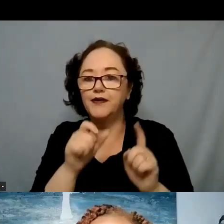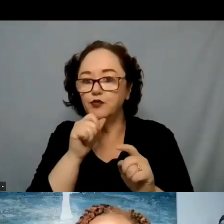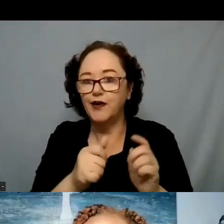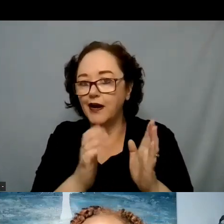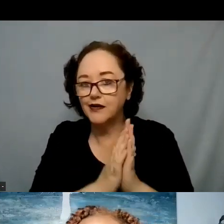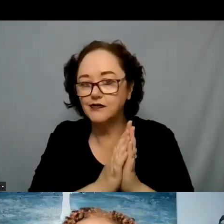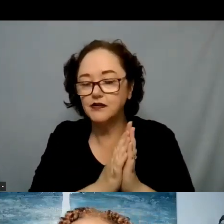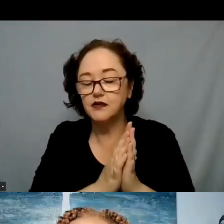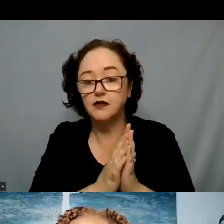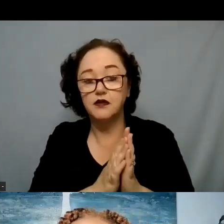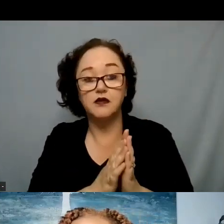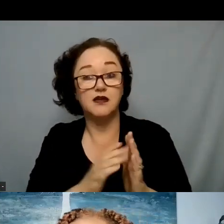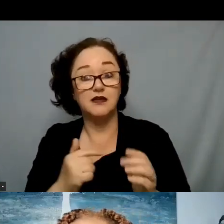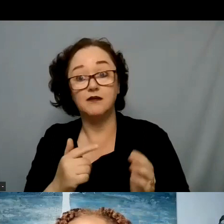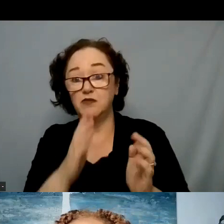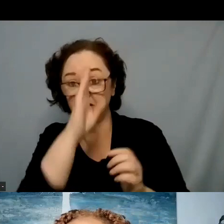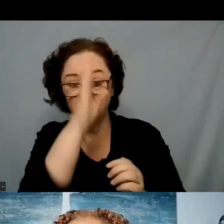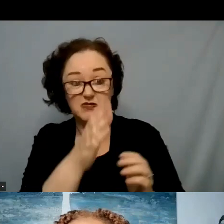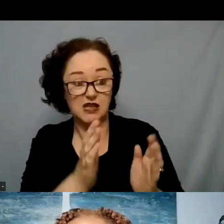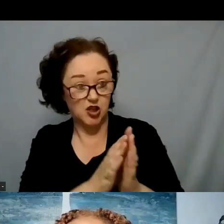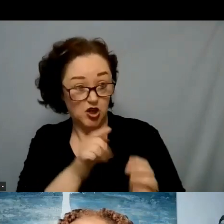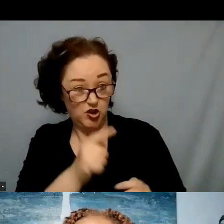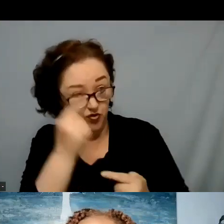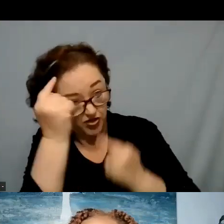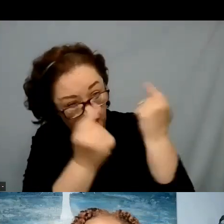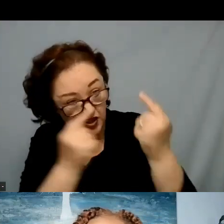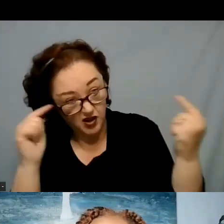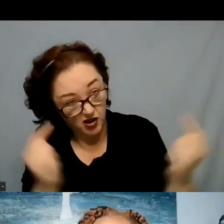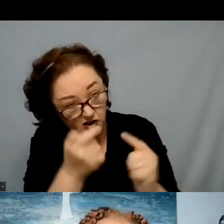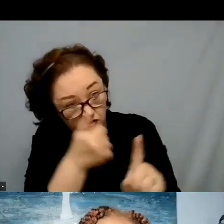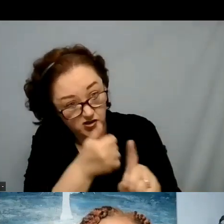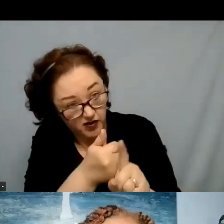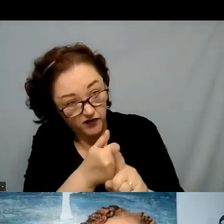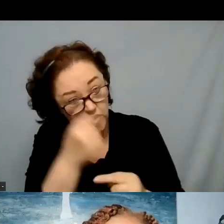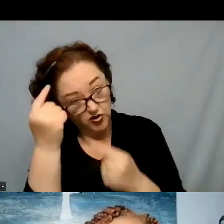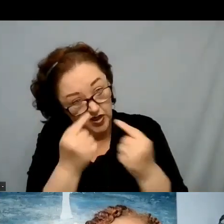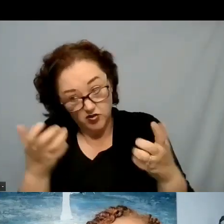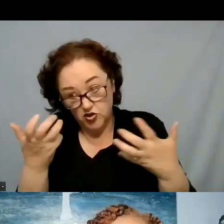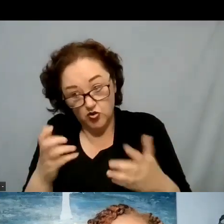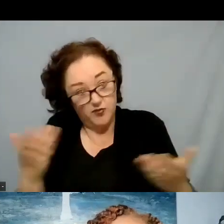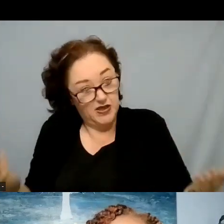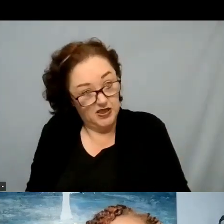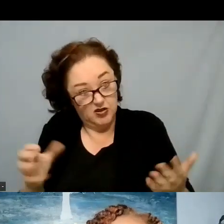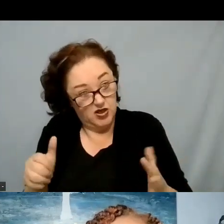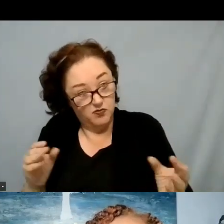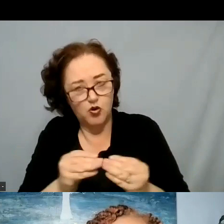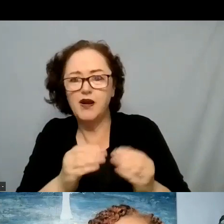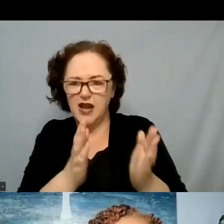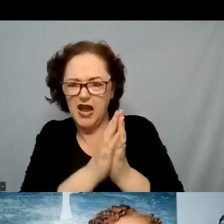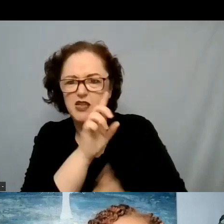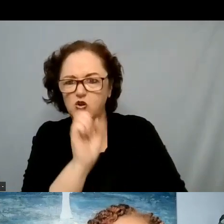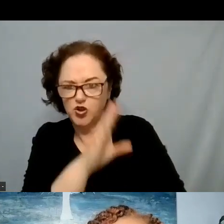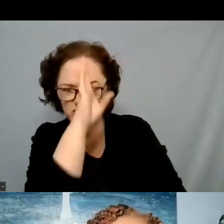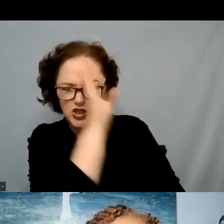thinking about harming yourself are you having thoughts of not wanting to be here being able to ask the question directly that